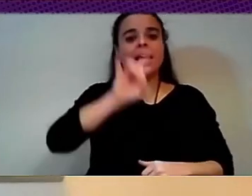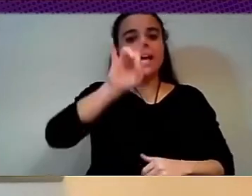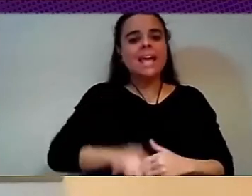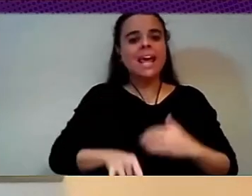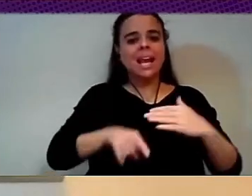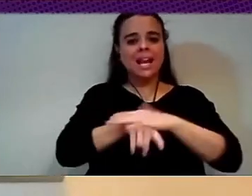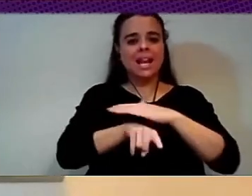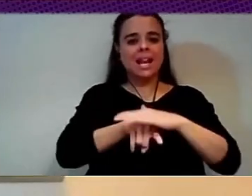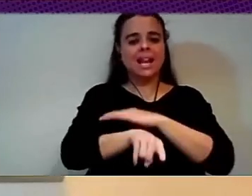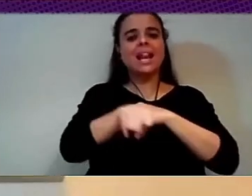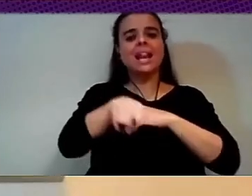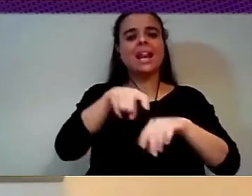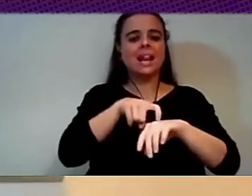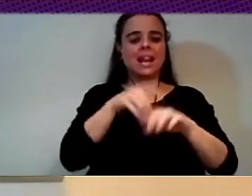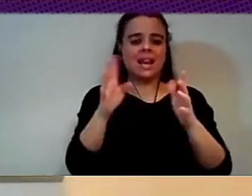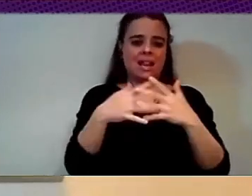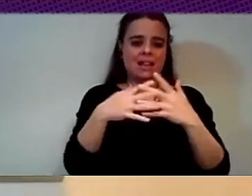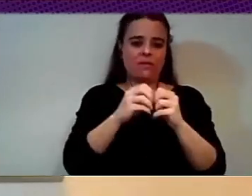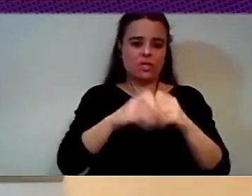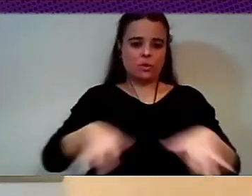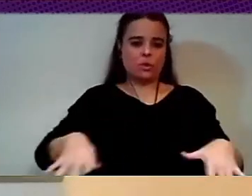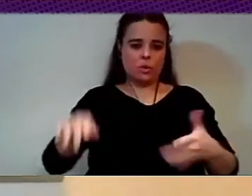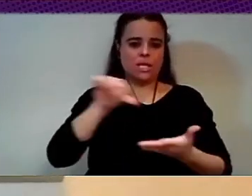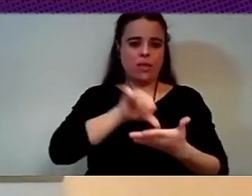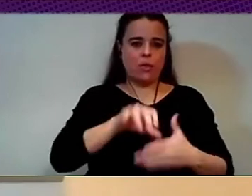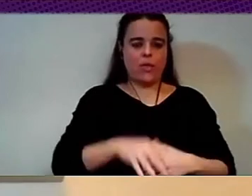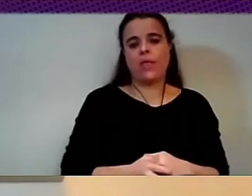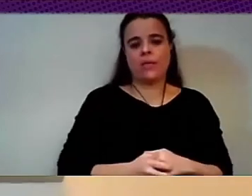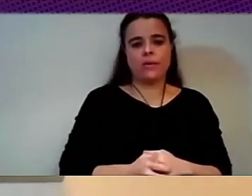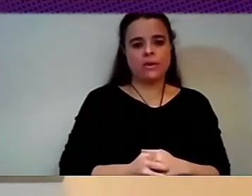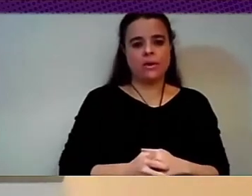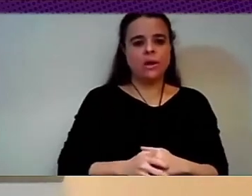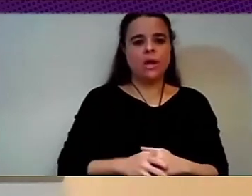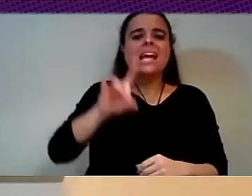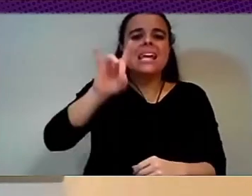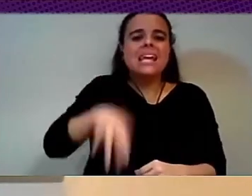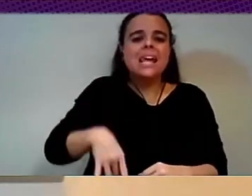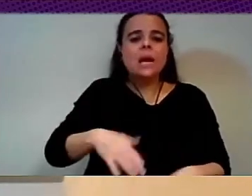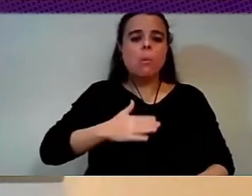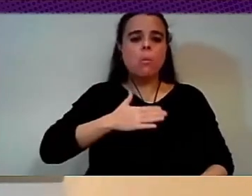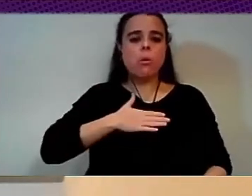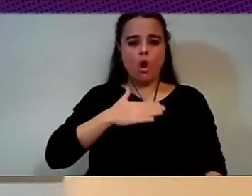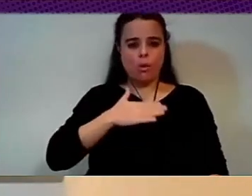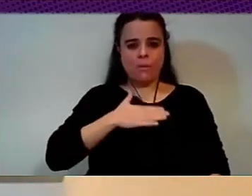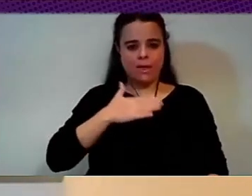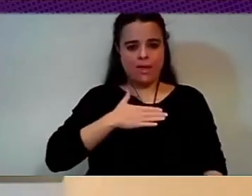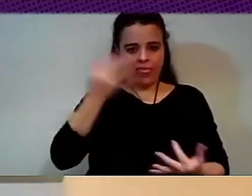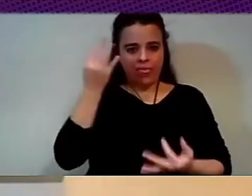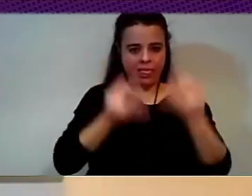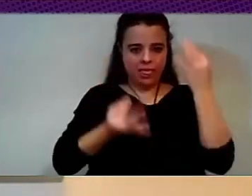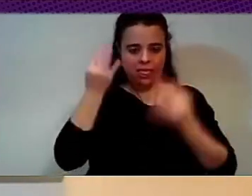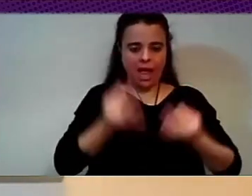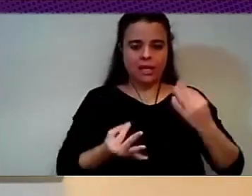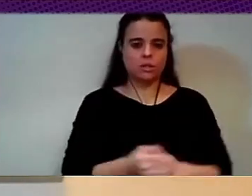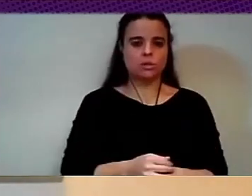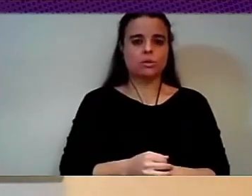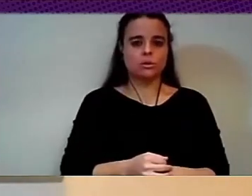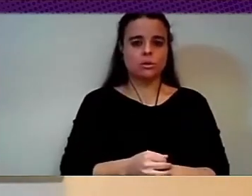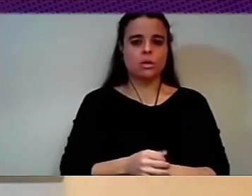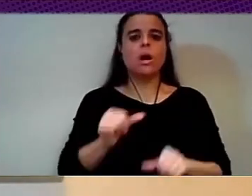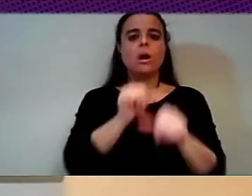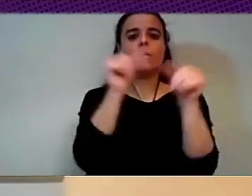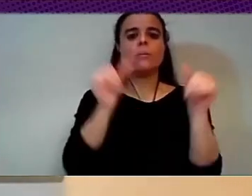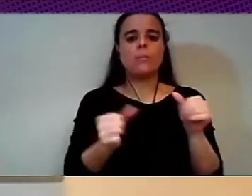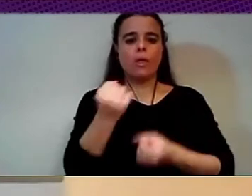is going to own the data, what kind of economic and business model we have regarding the data and the diffusion of innovation